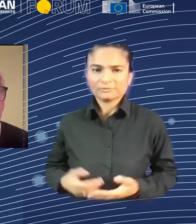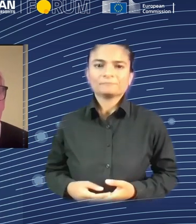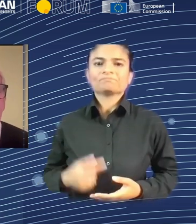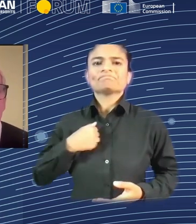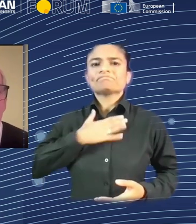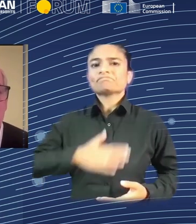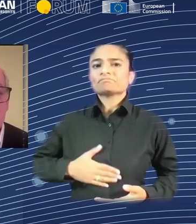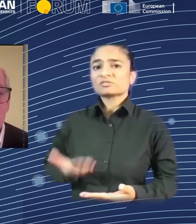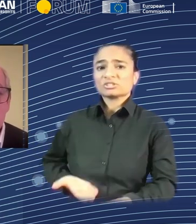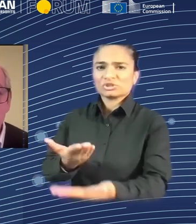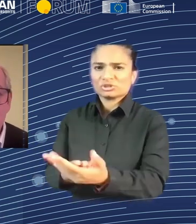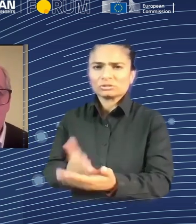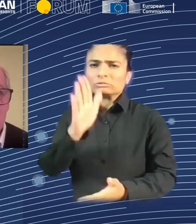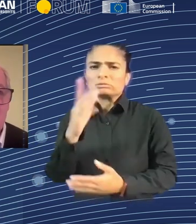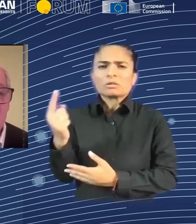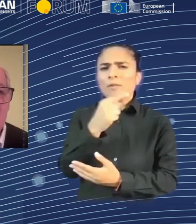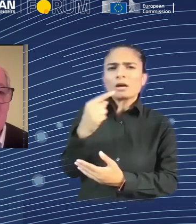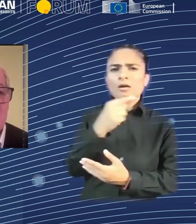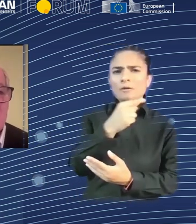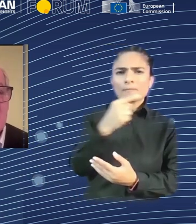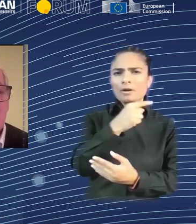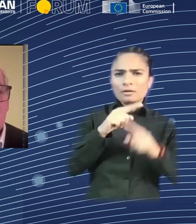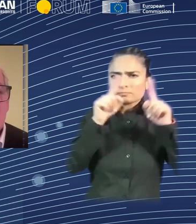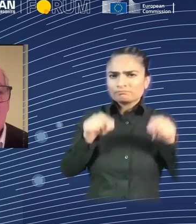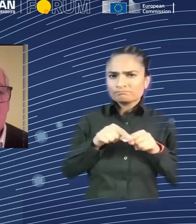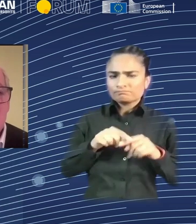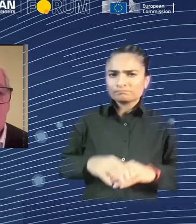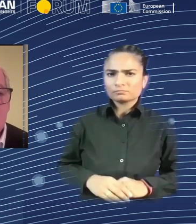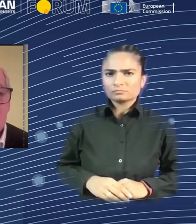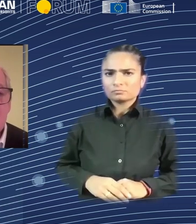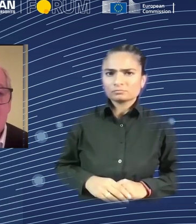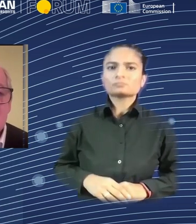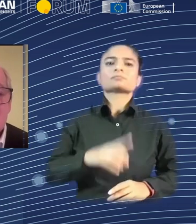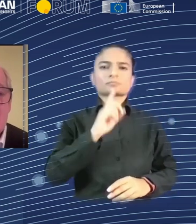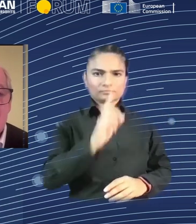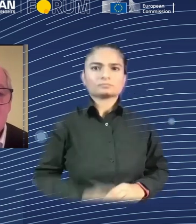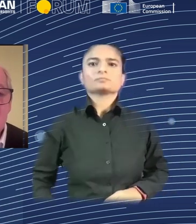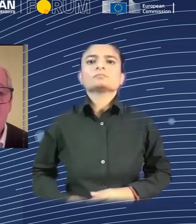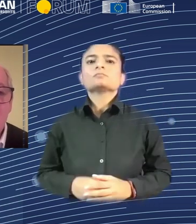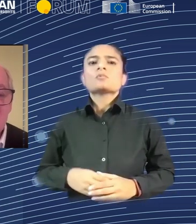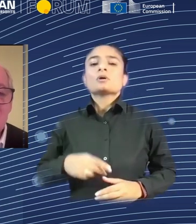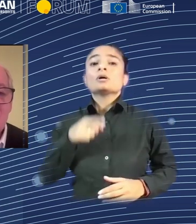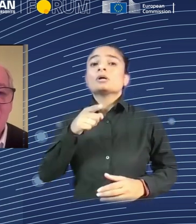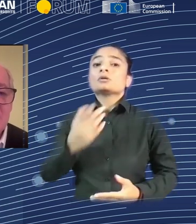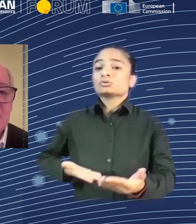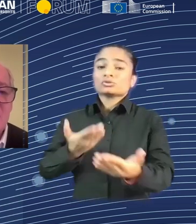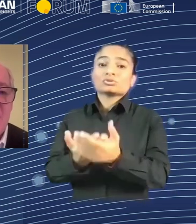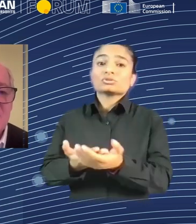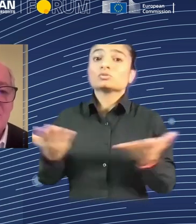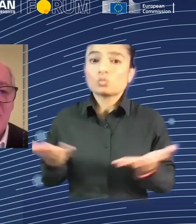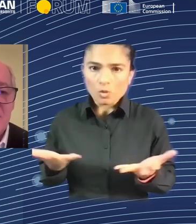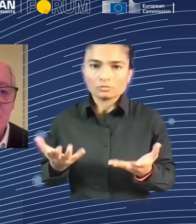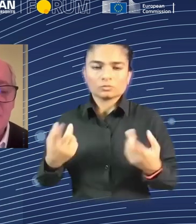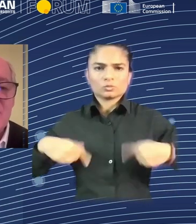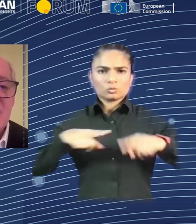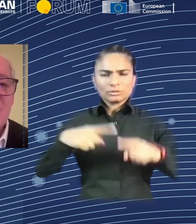how we decide to apply artificial intelligence, it means we should look at needs that are not currently met